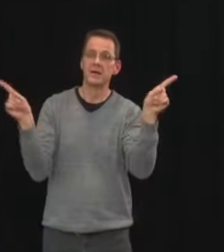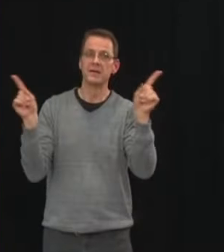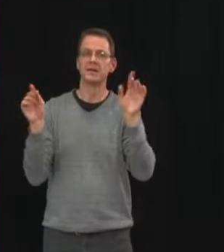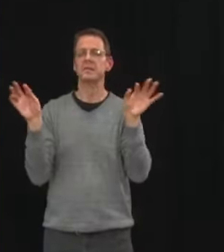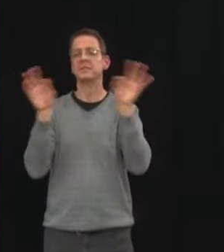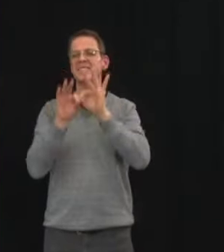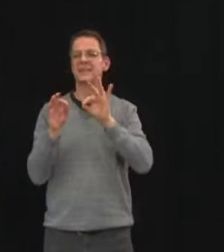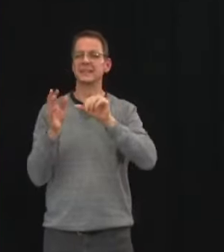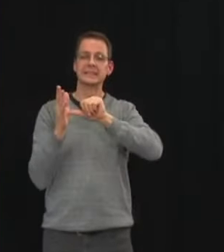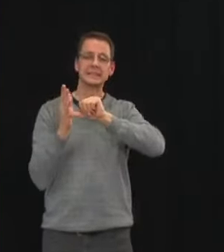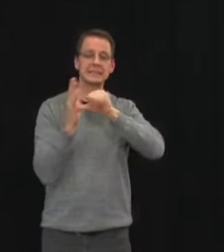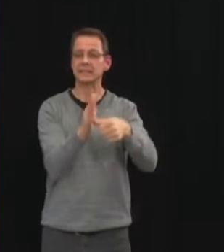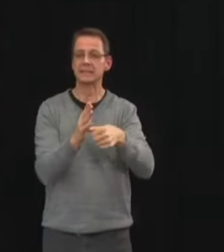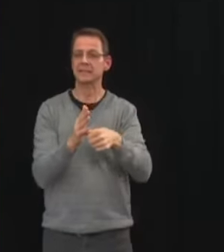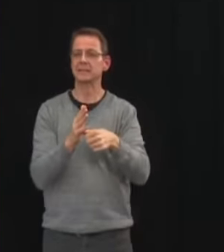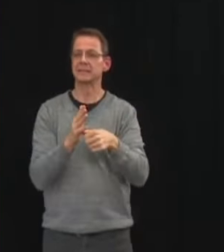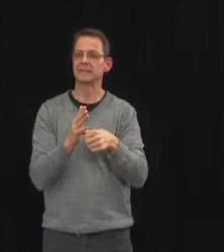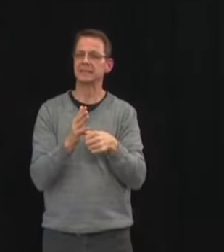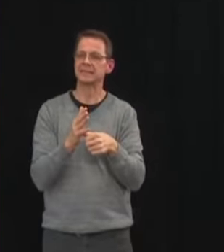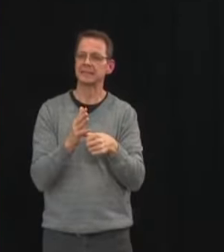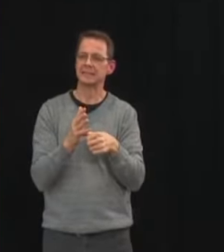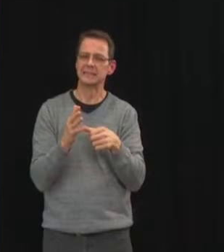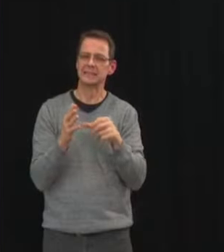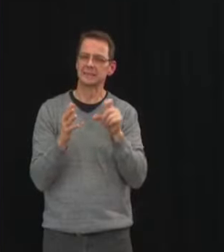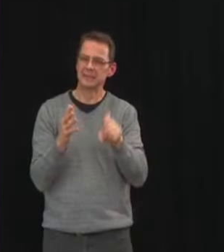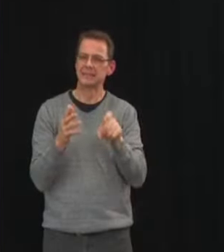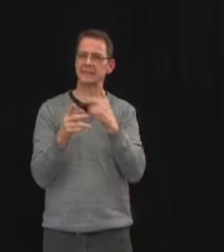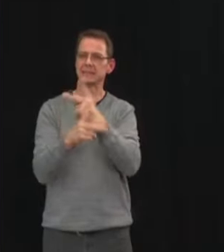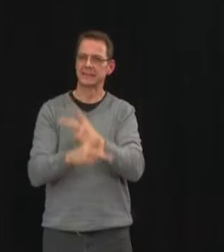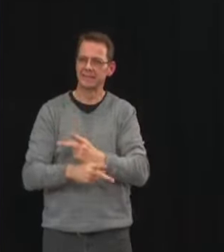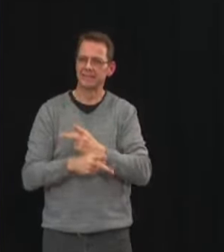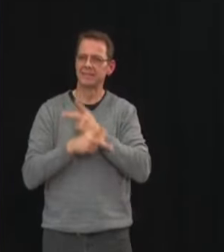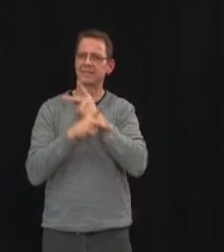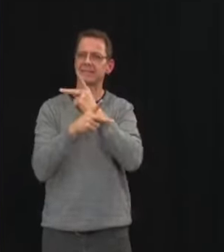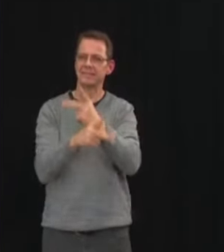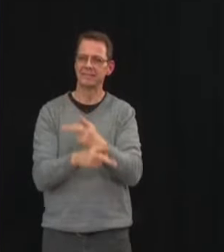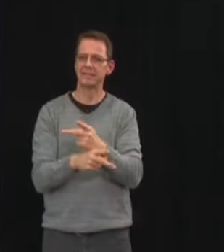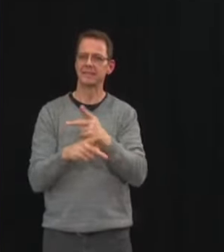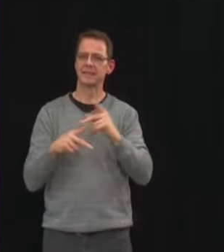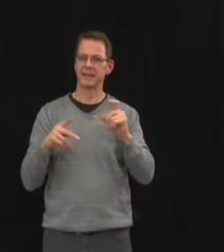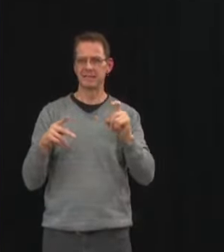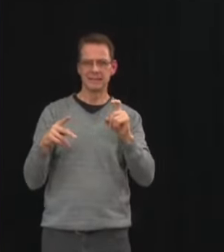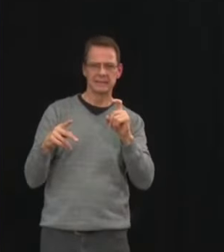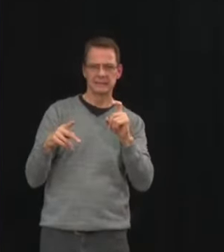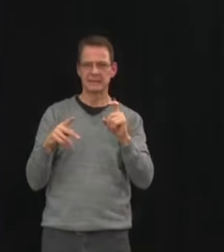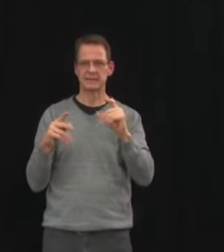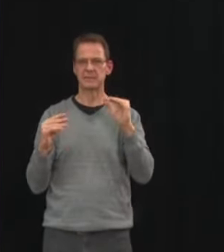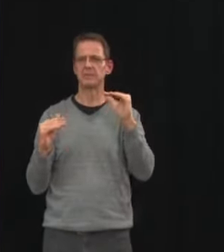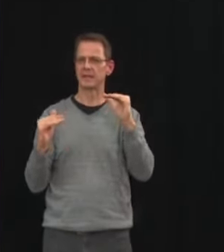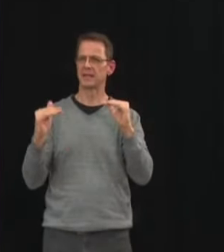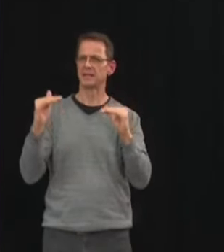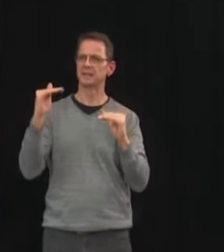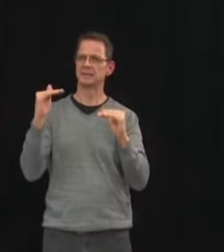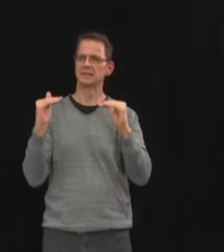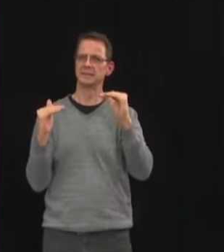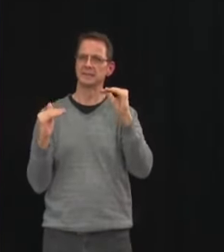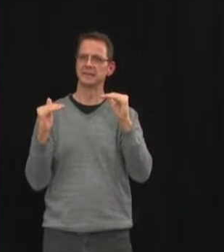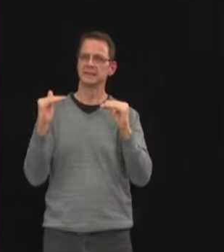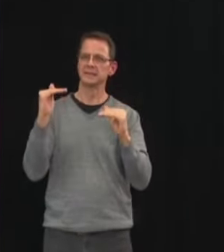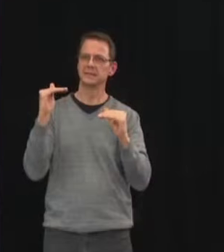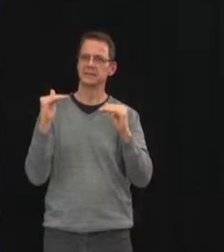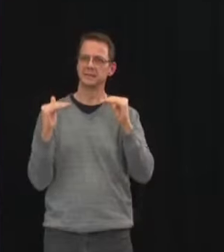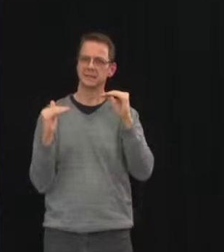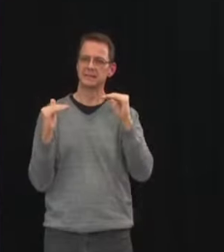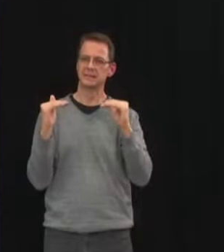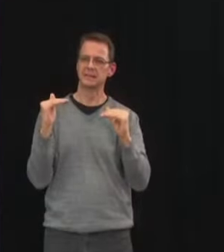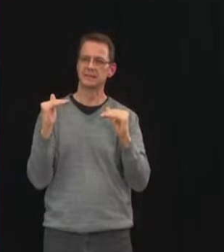about taking a careful balanced approach uh relaxing restrictions wherever we can safely do